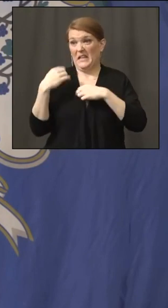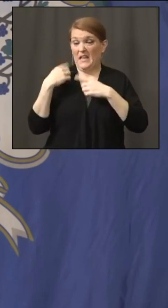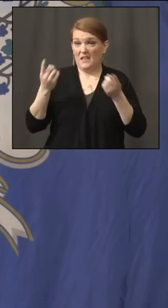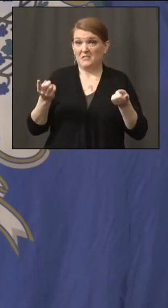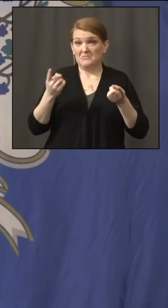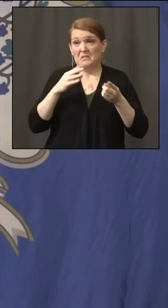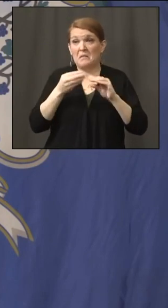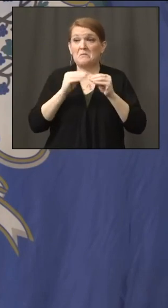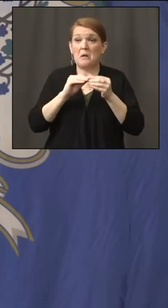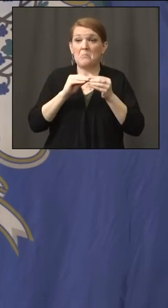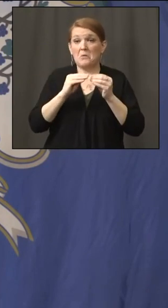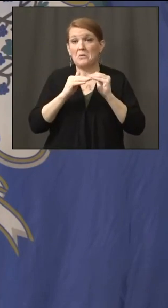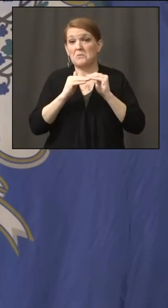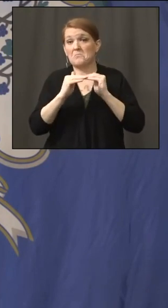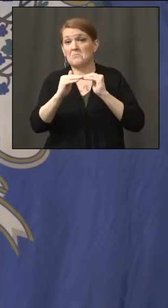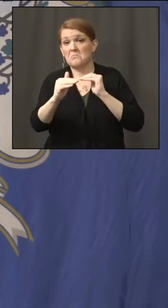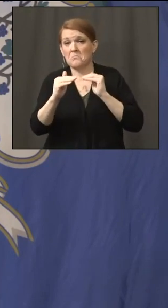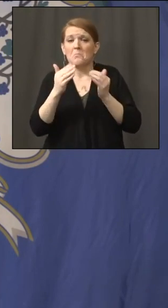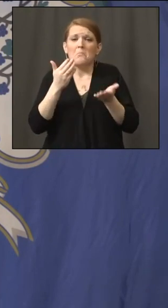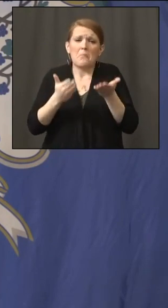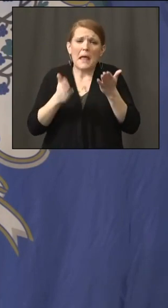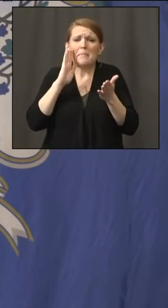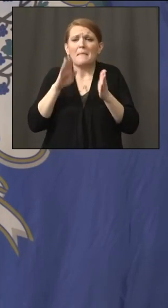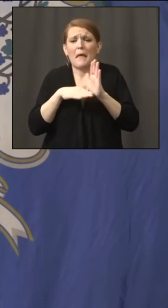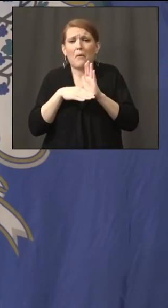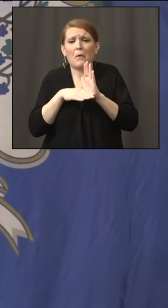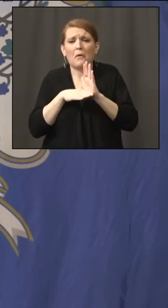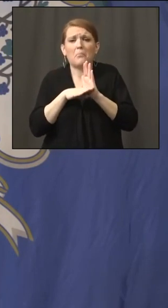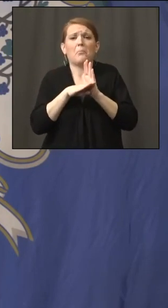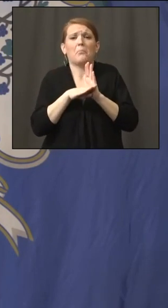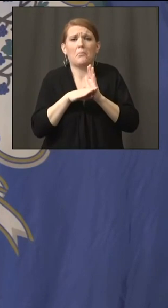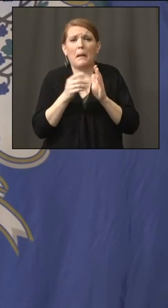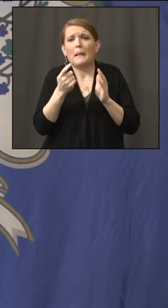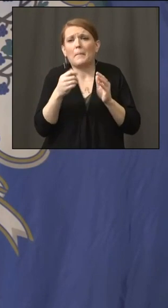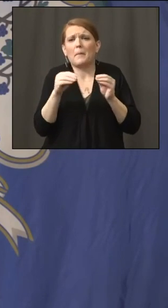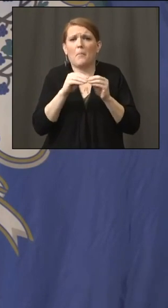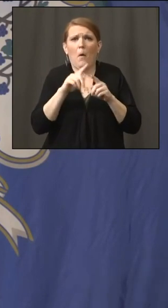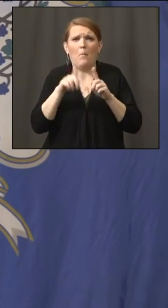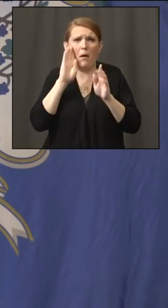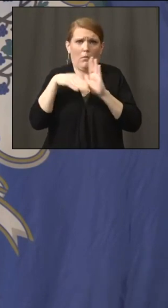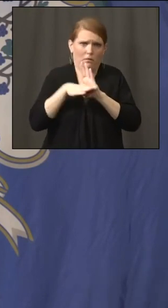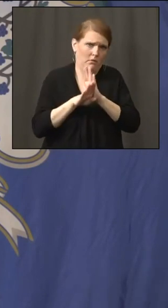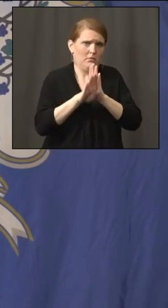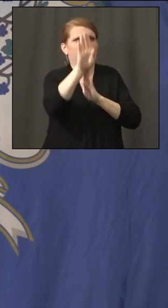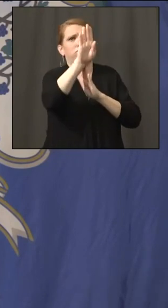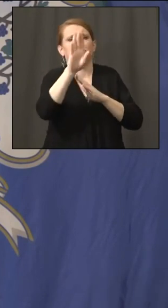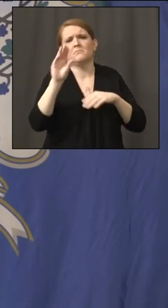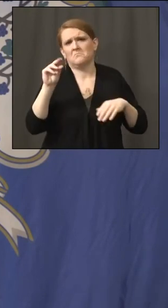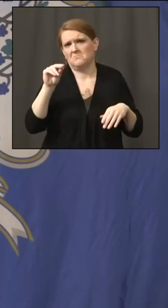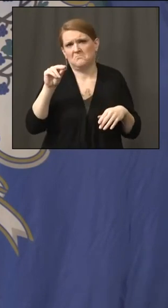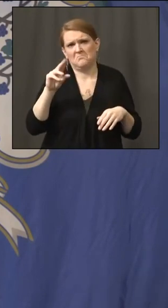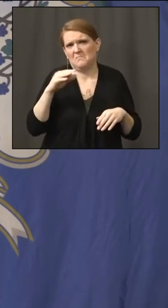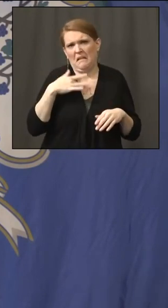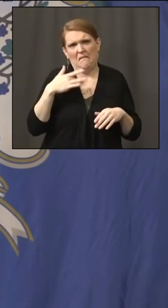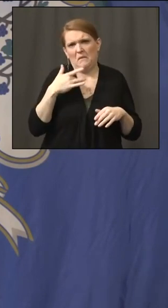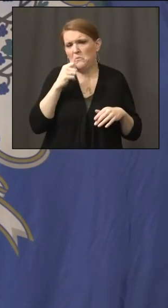more confident that they're not going up like a hockey stick. So let's hang in there a little bit longer together.